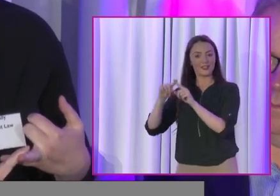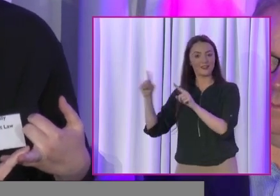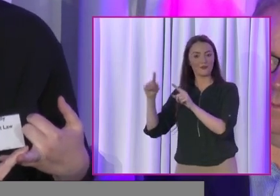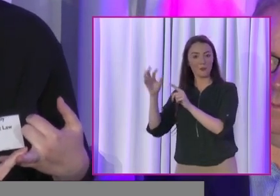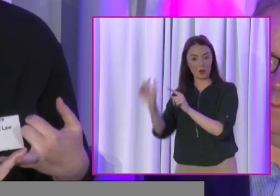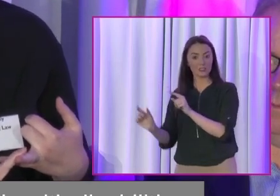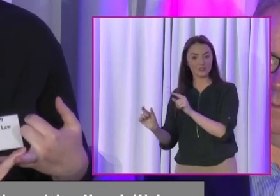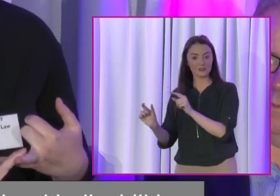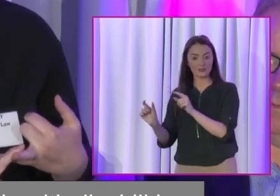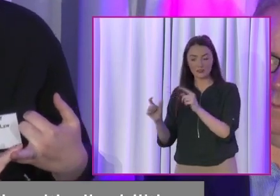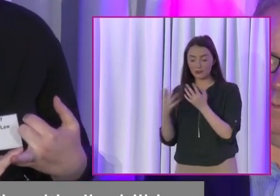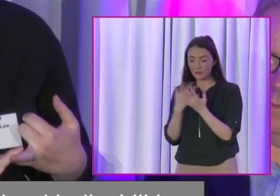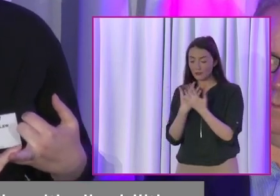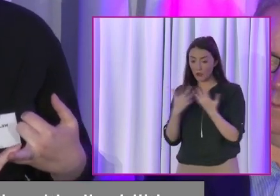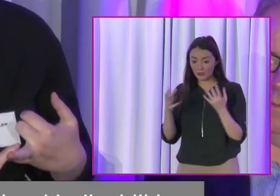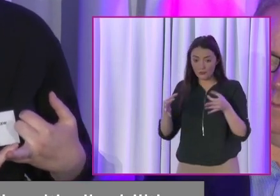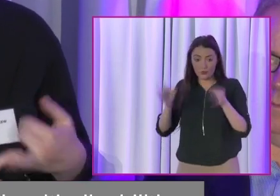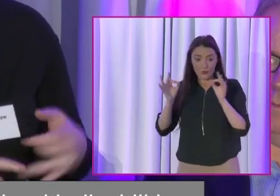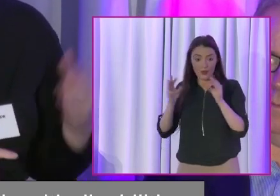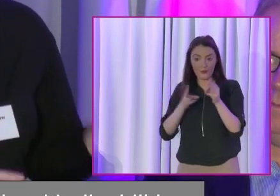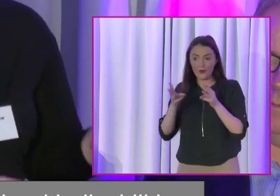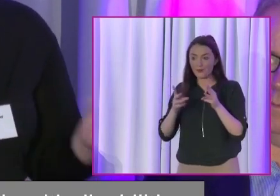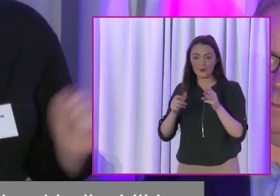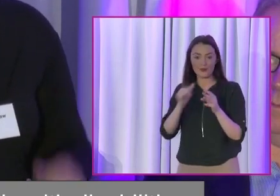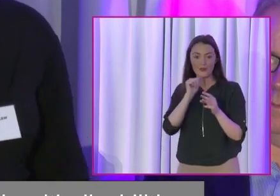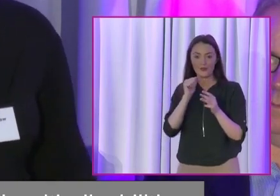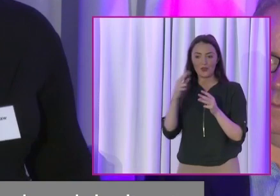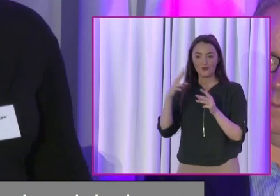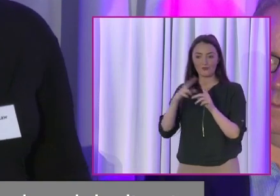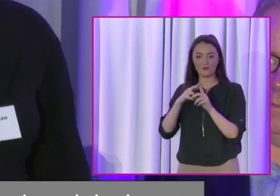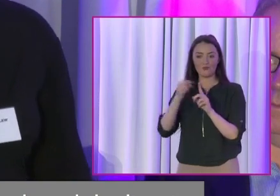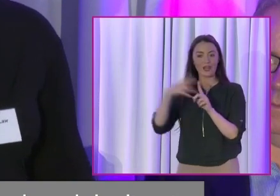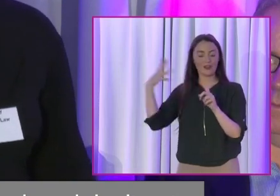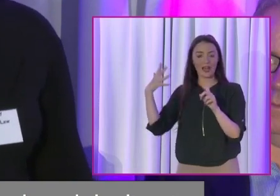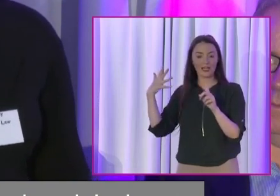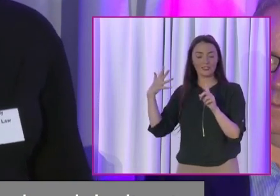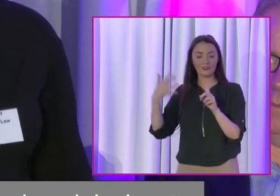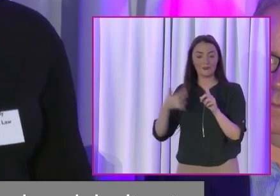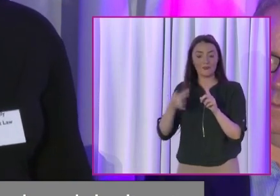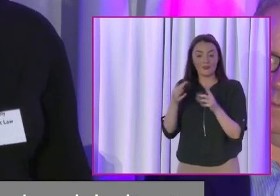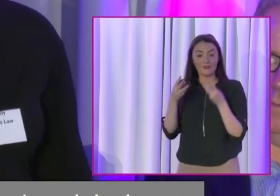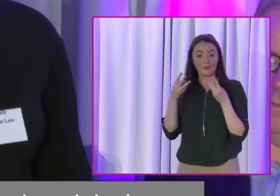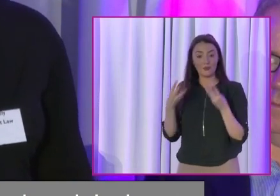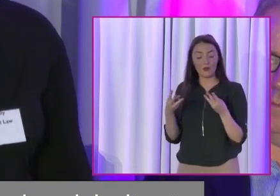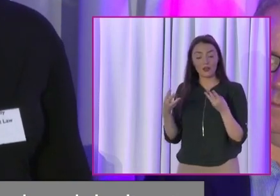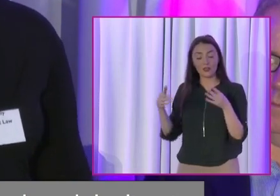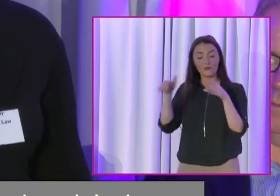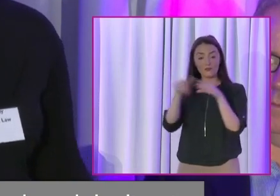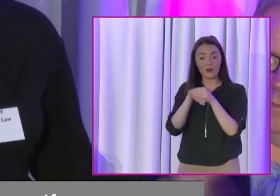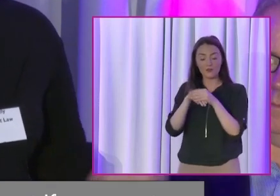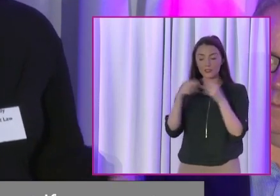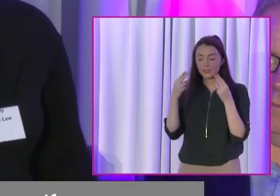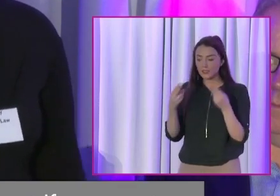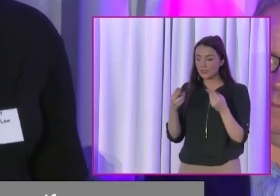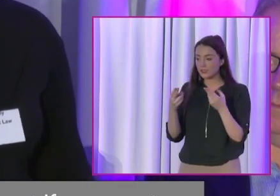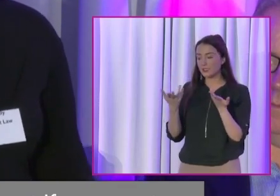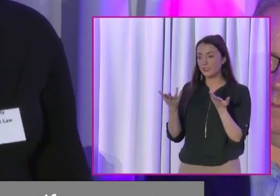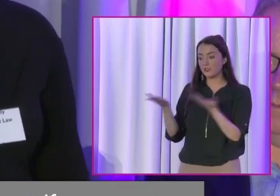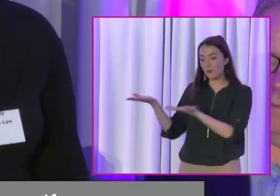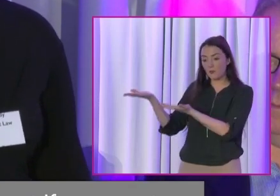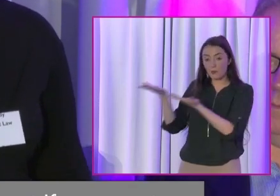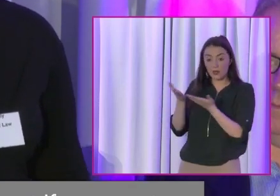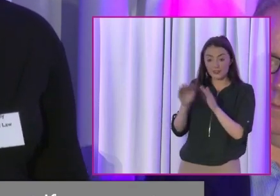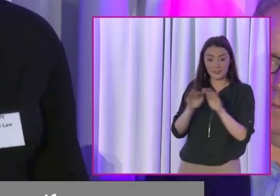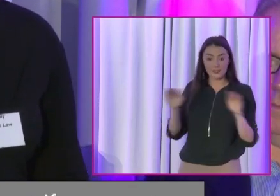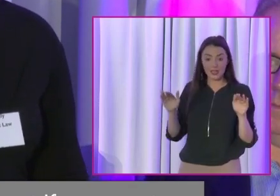are not getting recognised for it. So I'm saying to the government, if you want political participation, you need to engage with us. You need to actually bring us to the